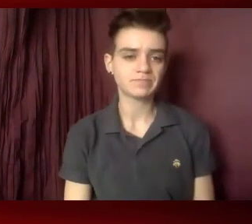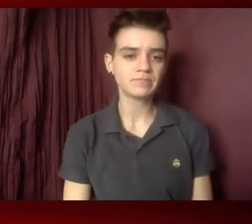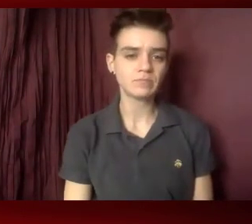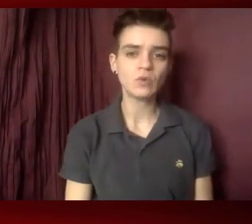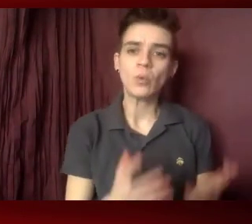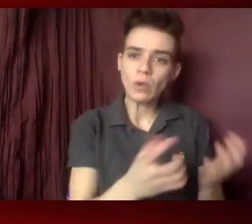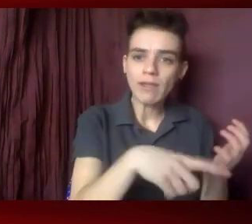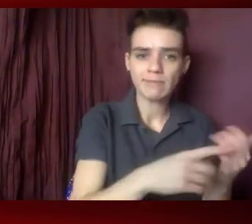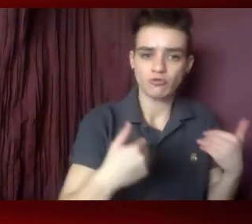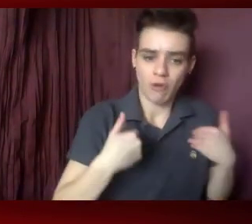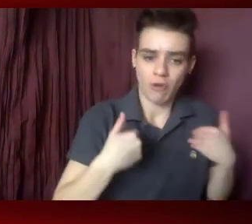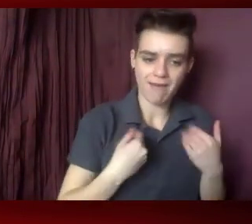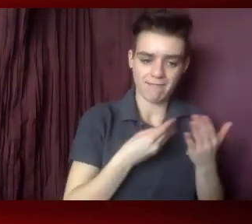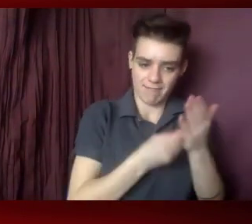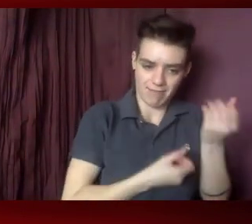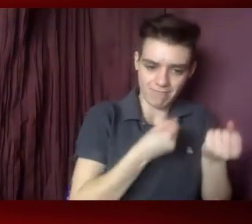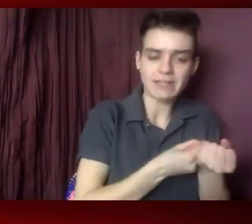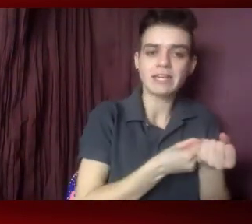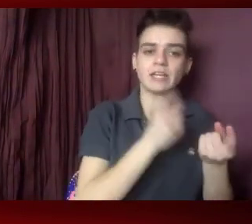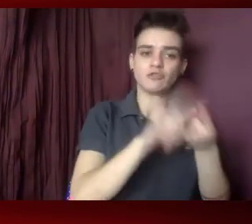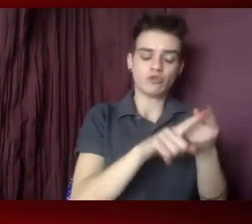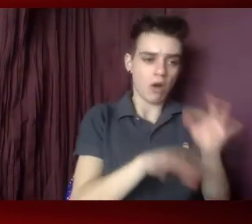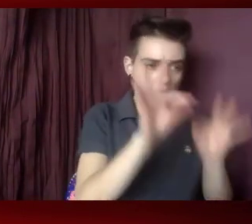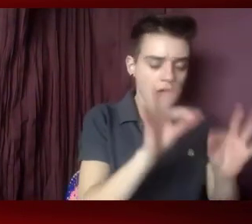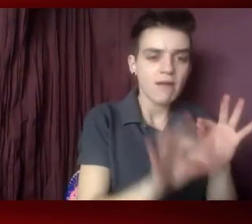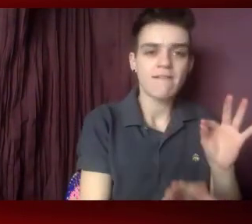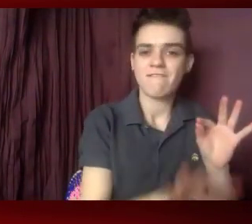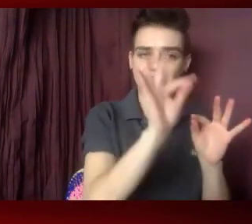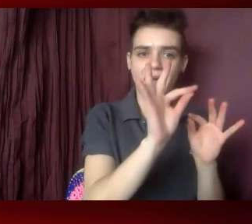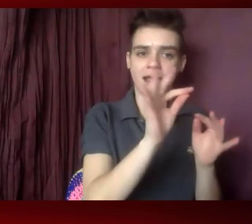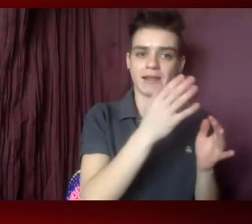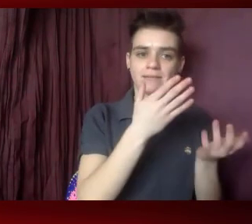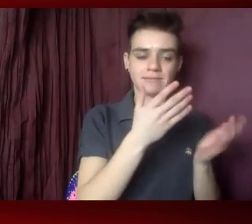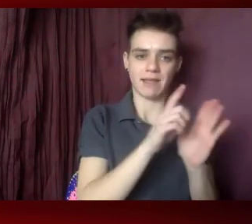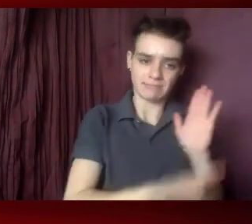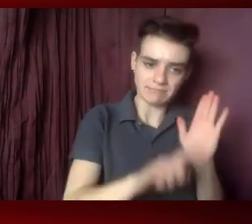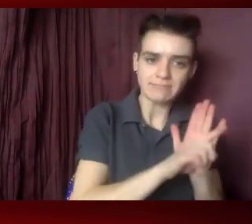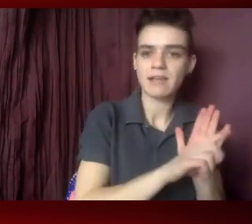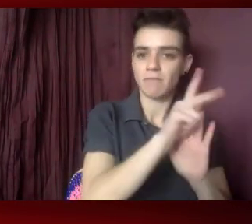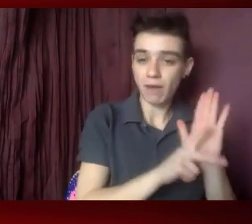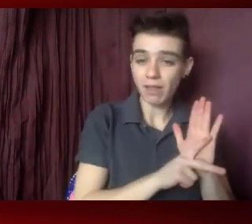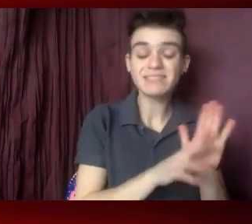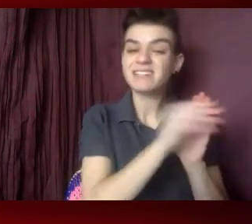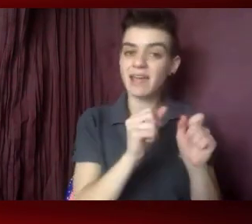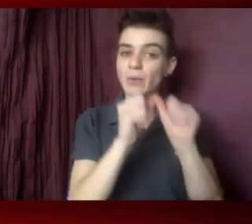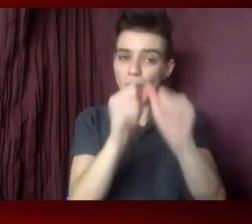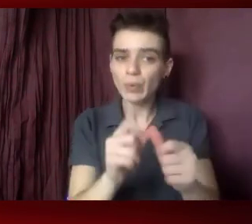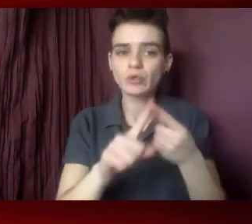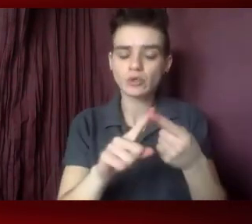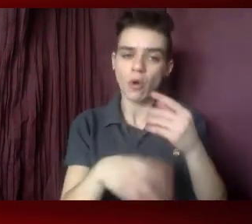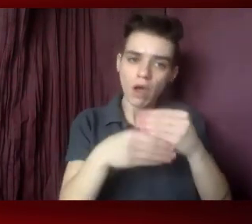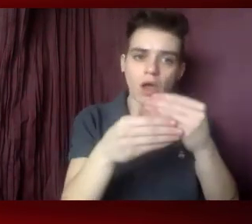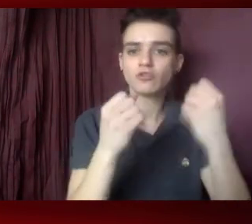existing policies to root out policies that perpetuate disparities and to continue to strengthen public health infrastructure.